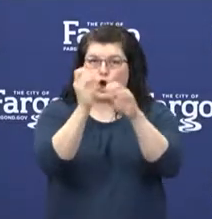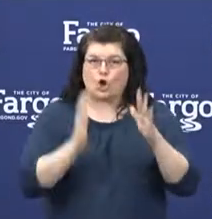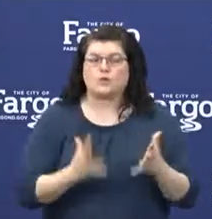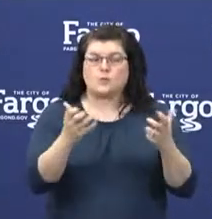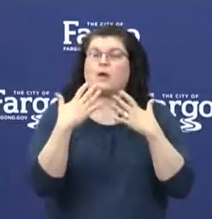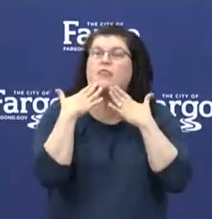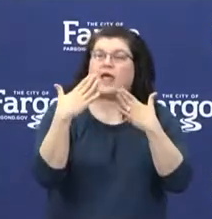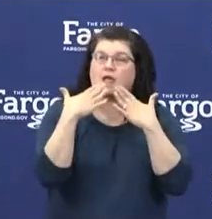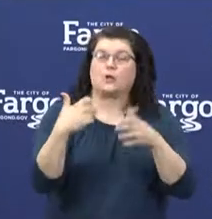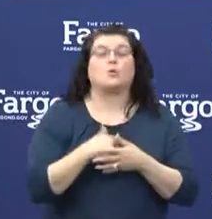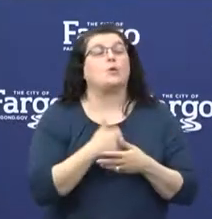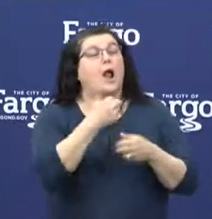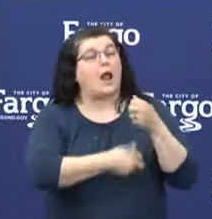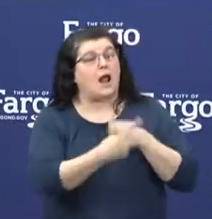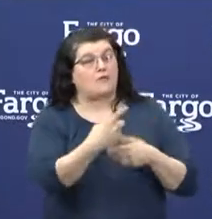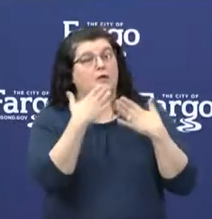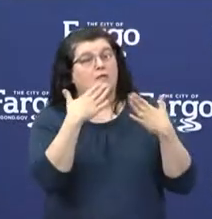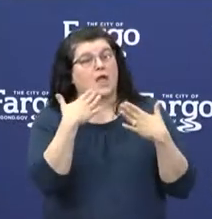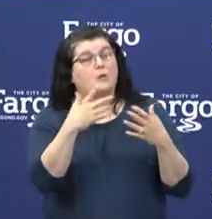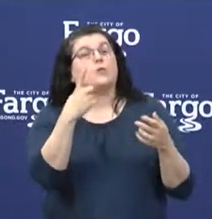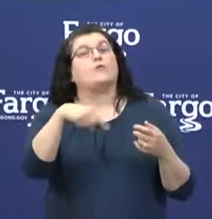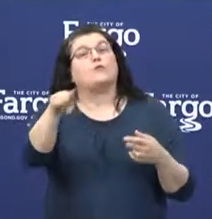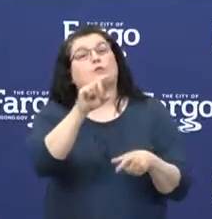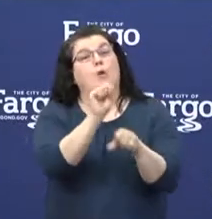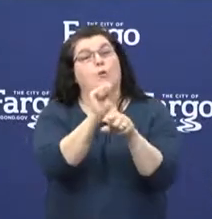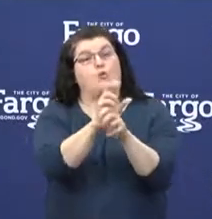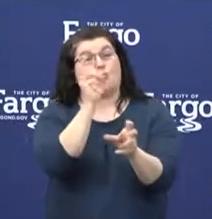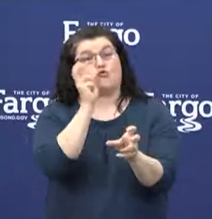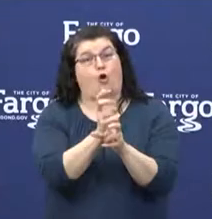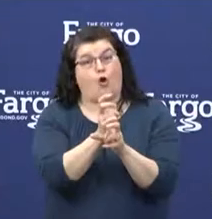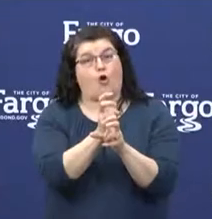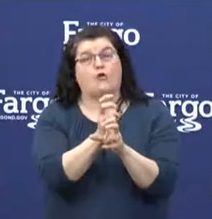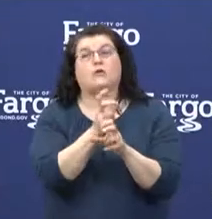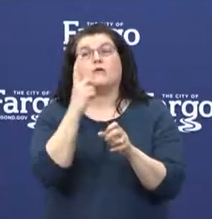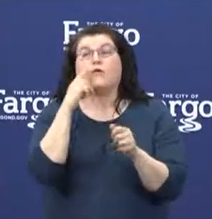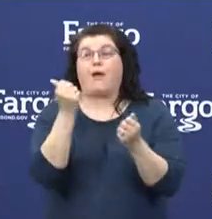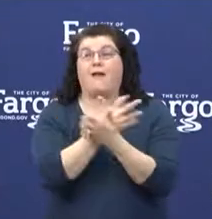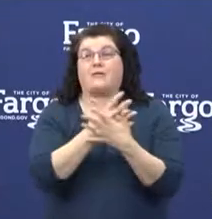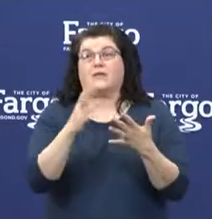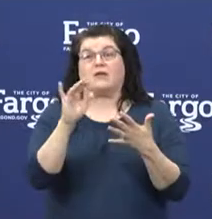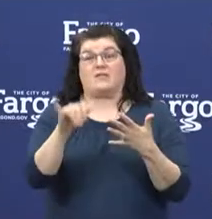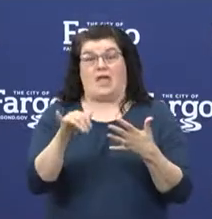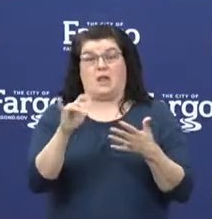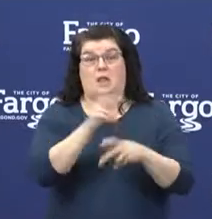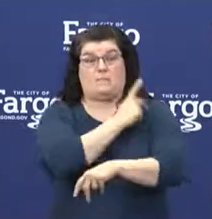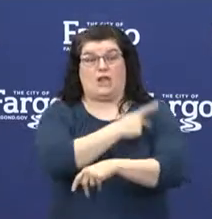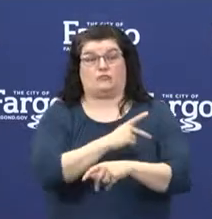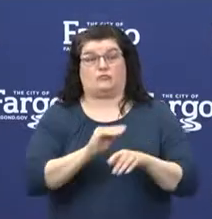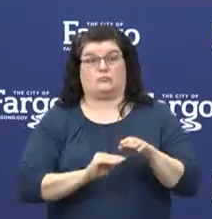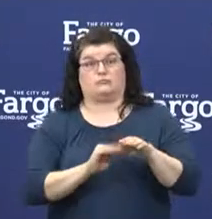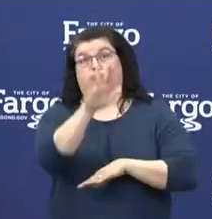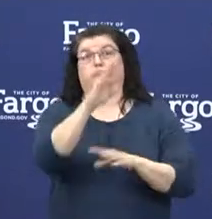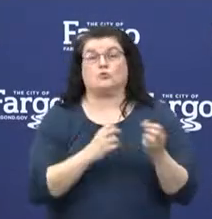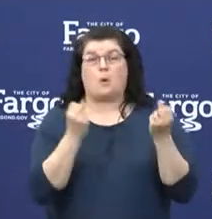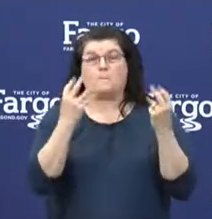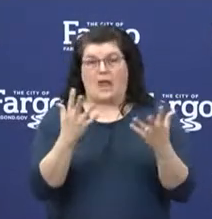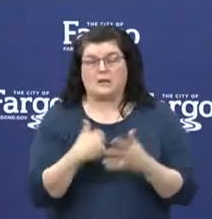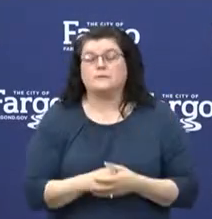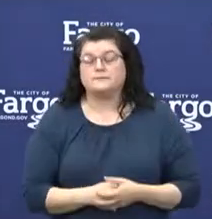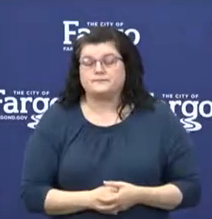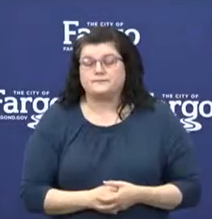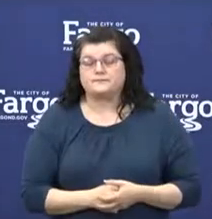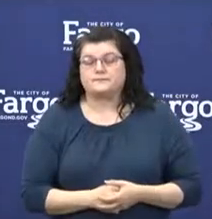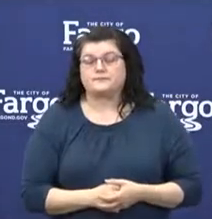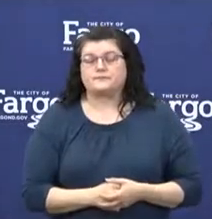thank everyone who's worked hard to keep us well prepared for a surge of patients and beyond. We're excited